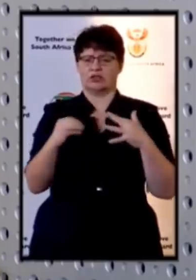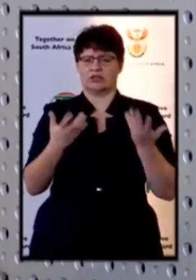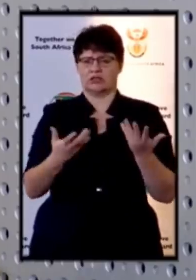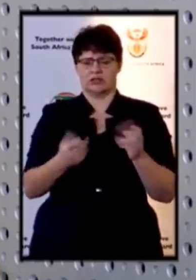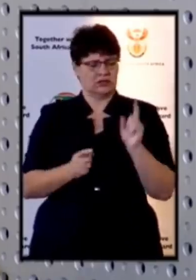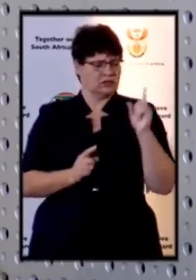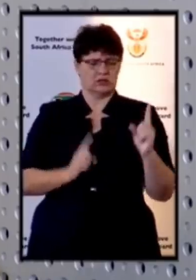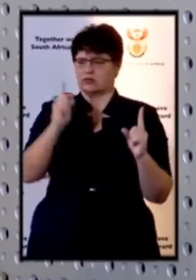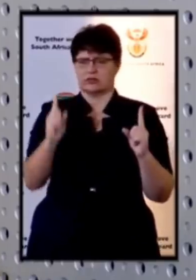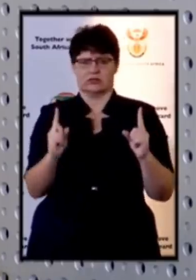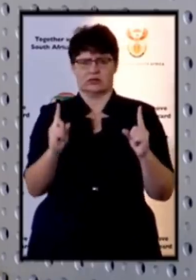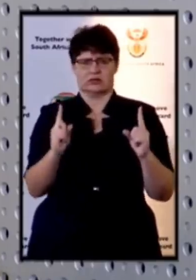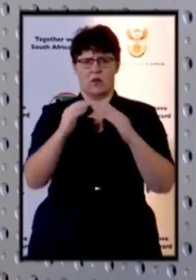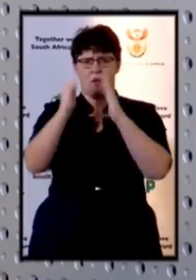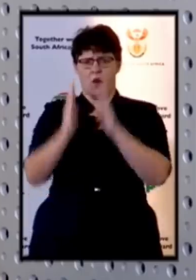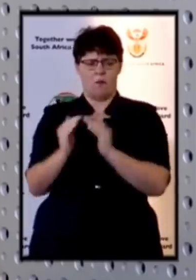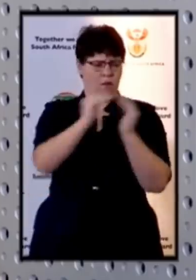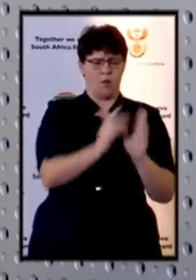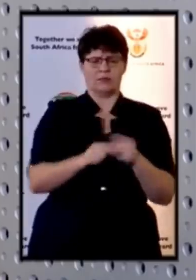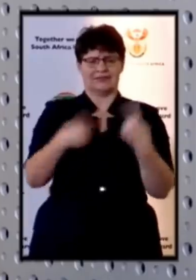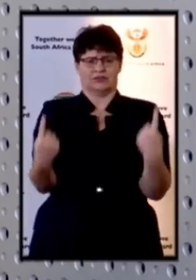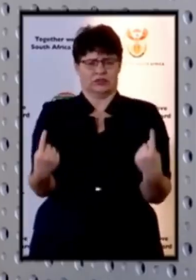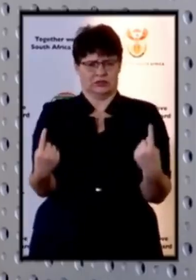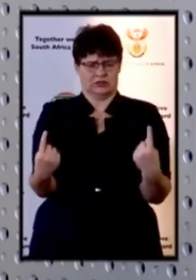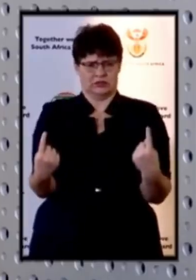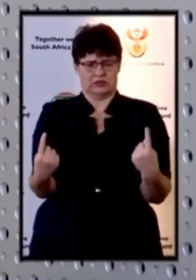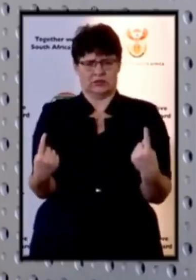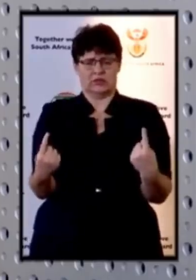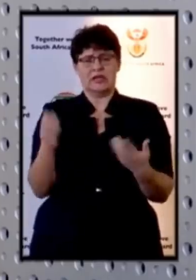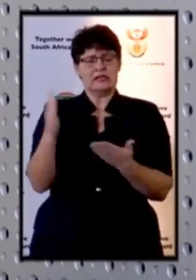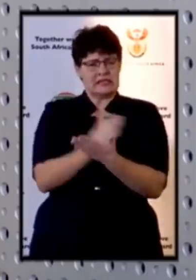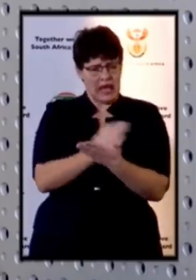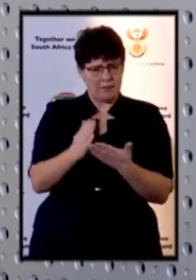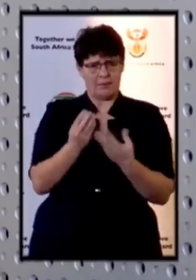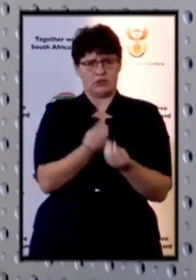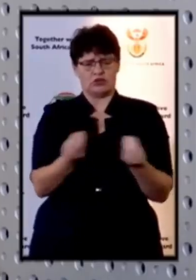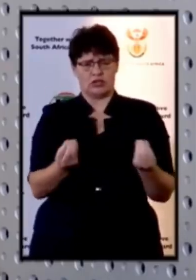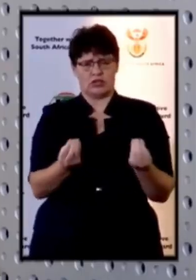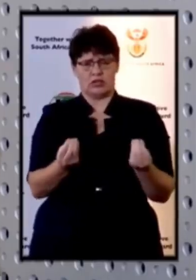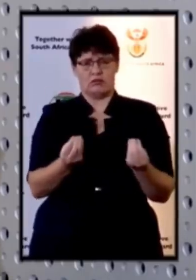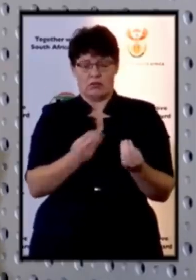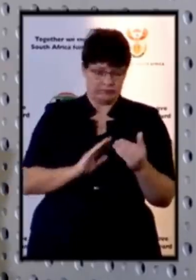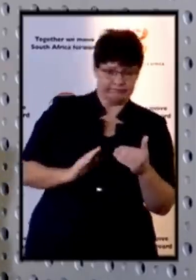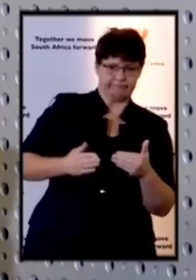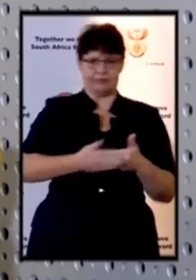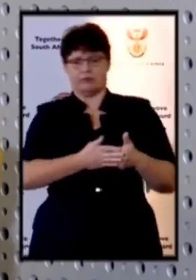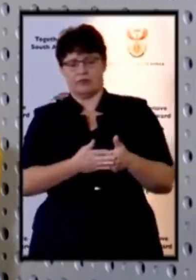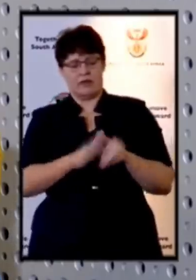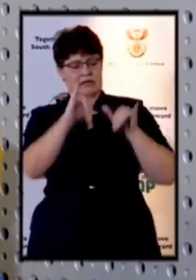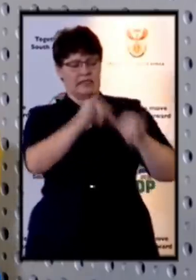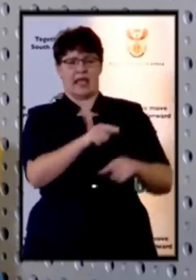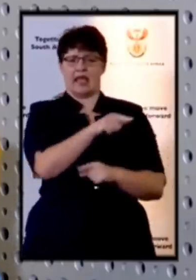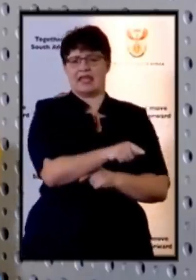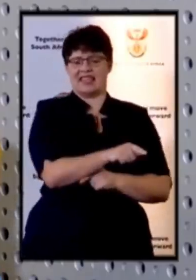-parenting but the parents no longer live together some of the kids when the lockdown started they were